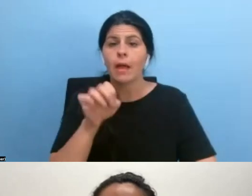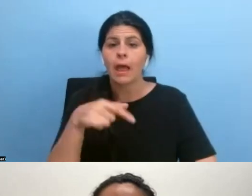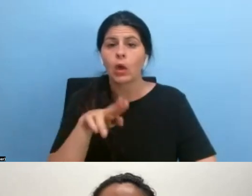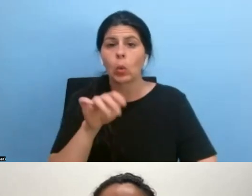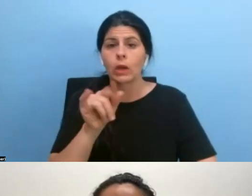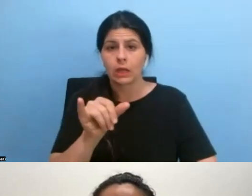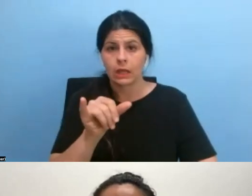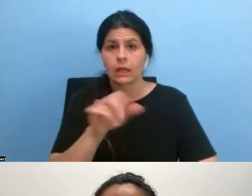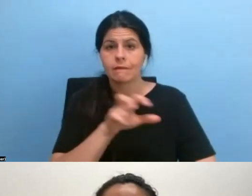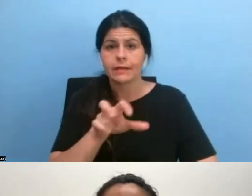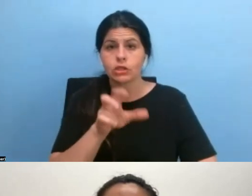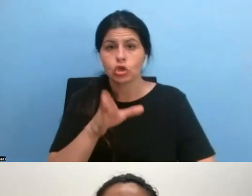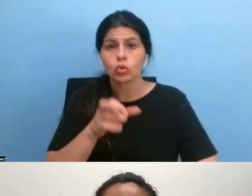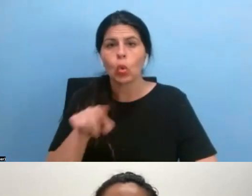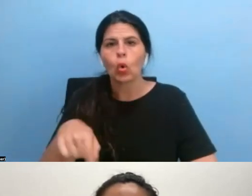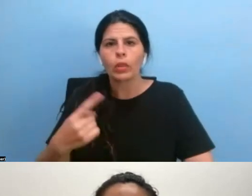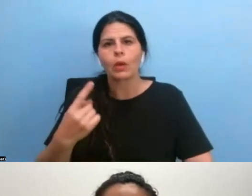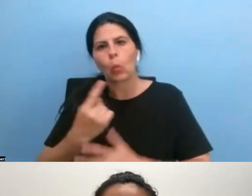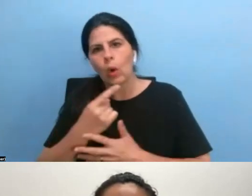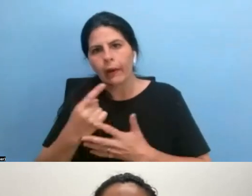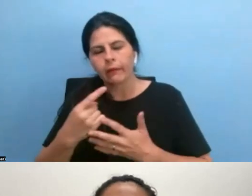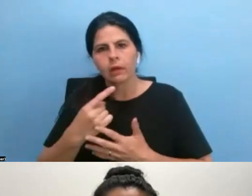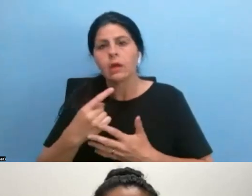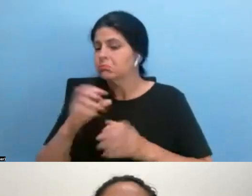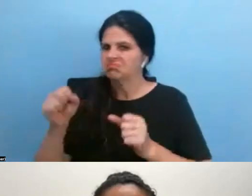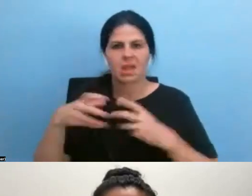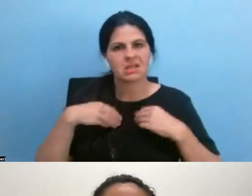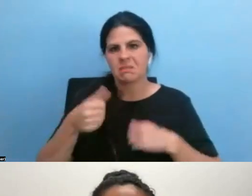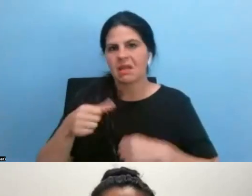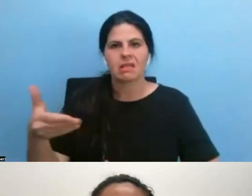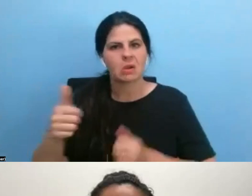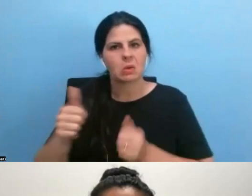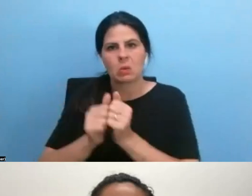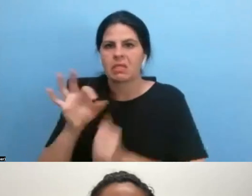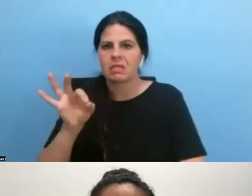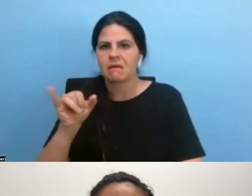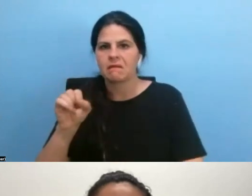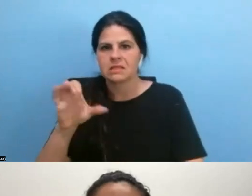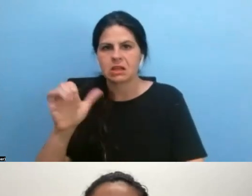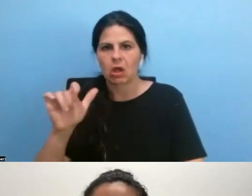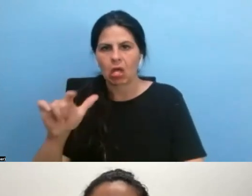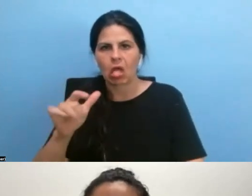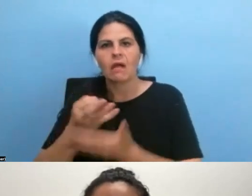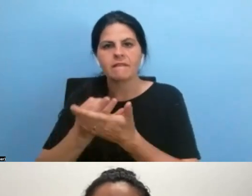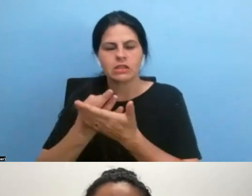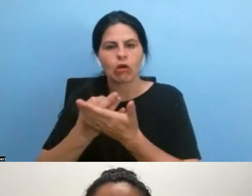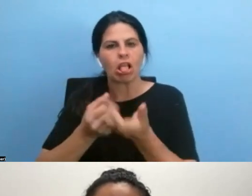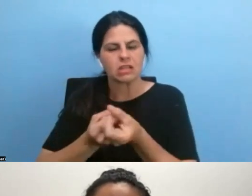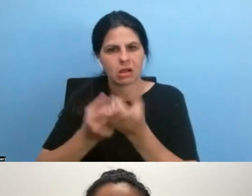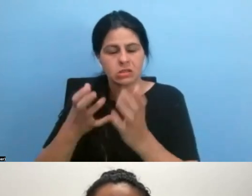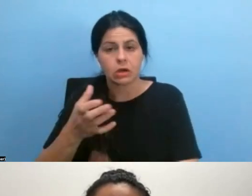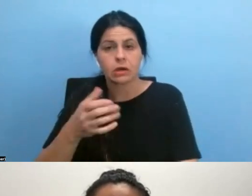one or the other? They can accept anything with a fiscal sponsor, as long as the fiscal sponsor is able to